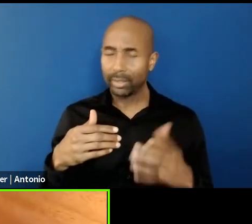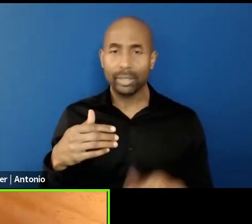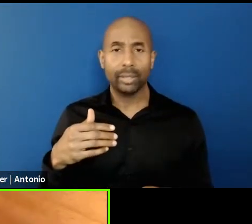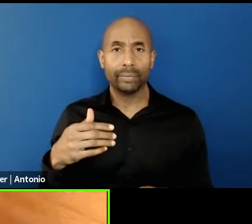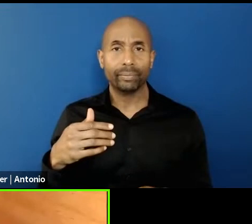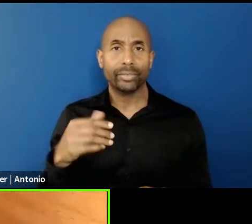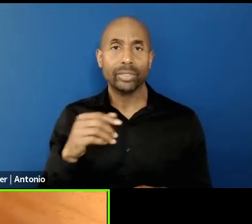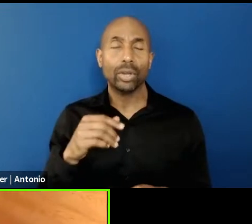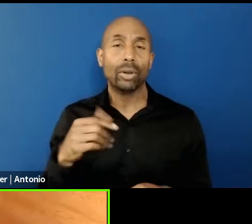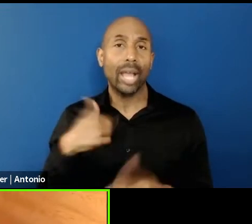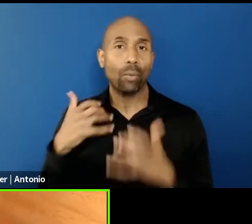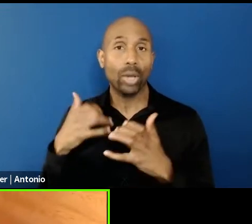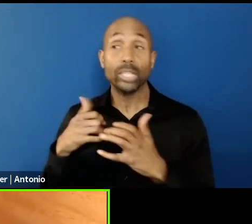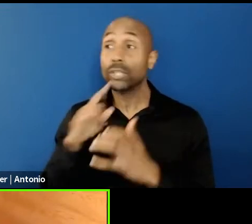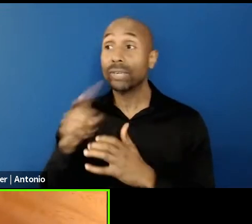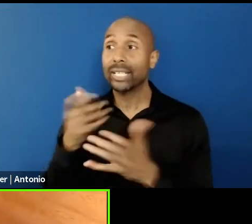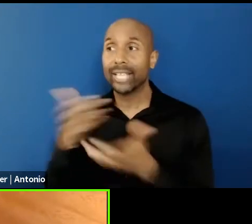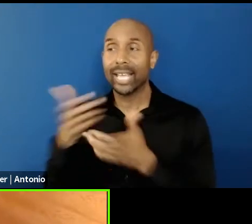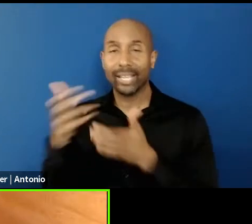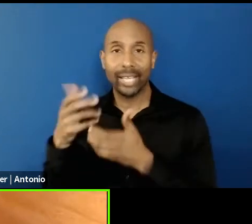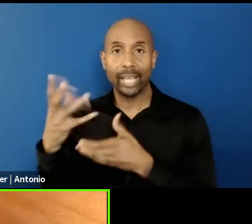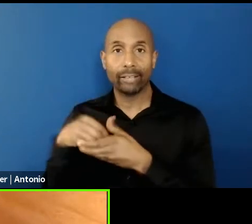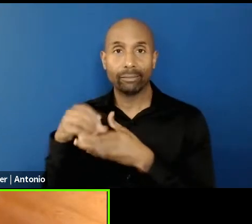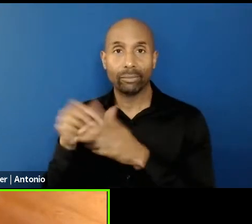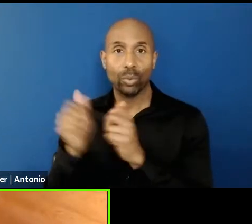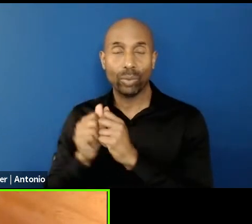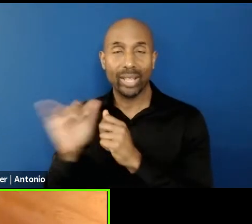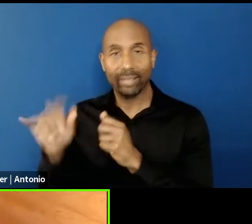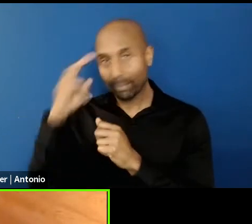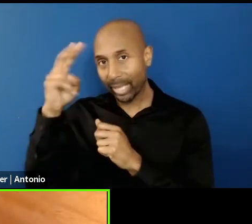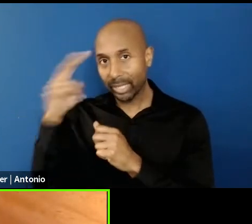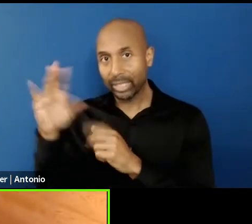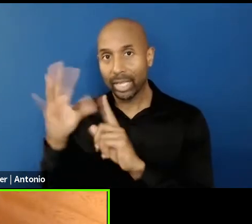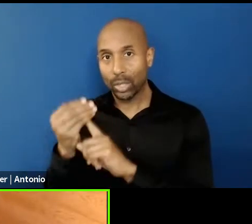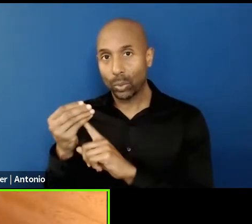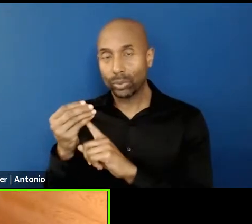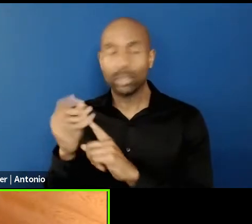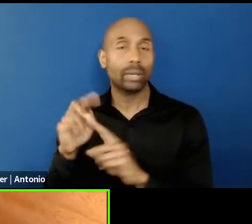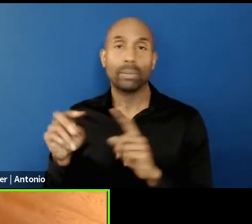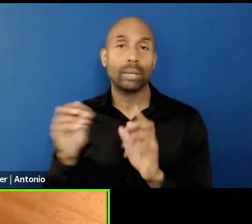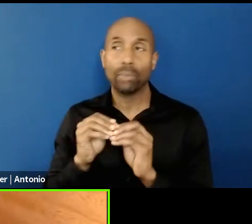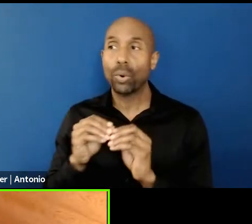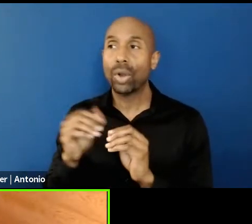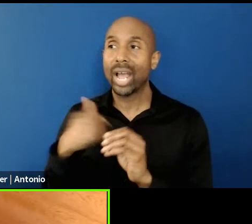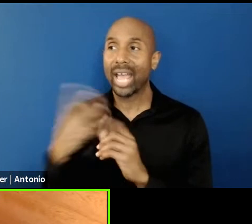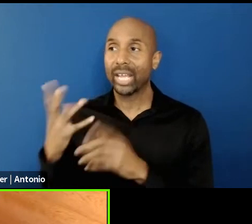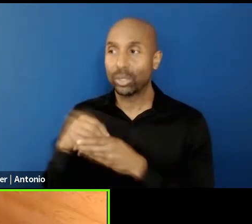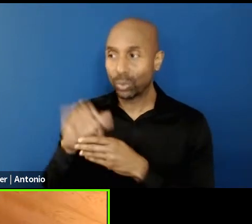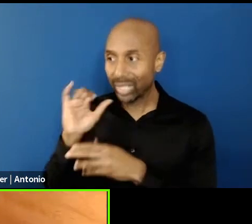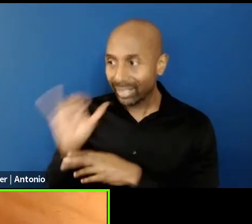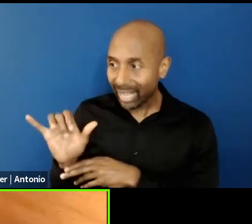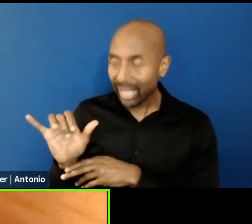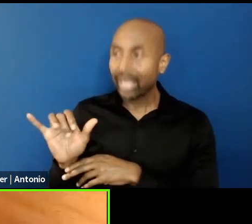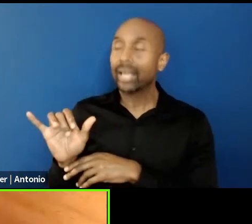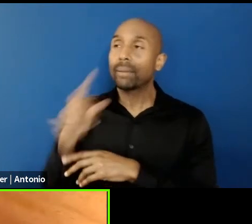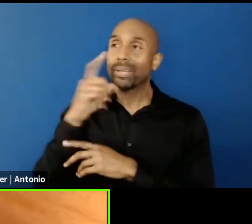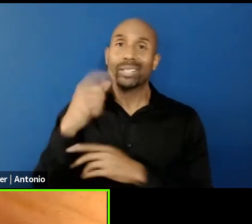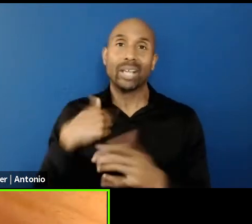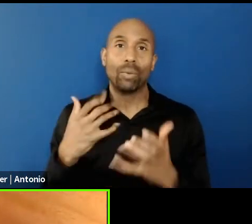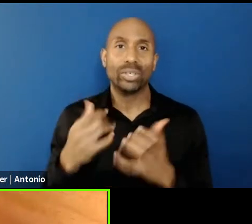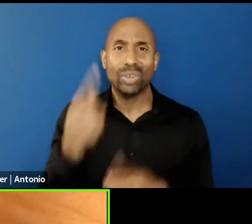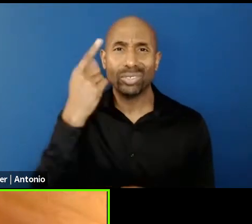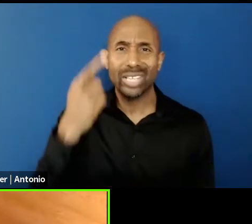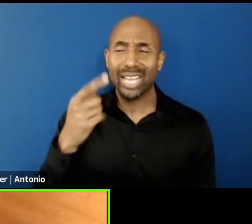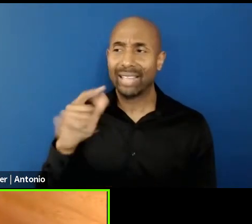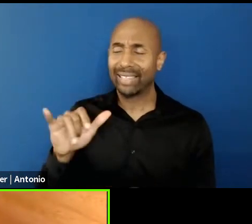sense of including in my work, it was more to understand my own ignorance, you know, like I